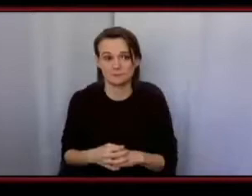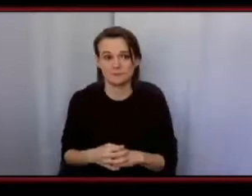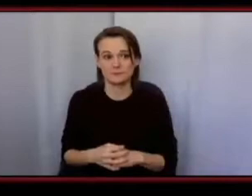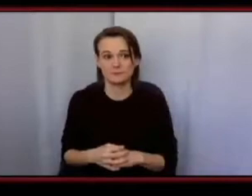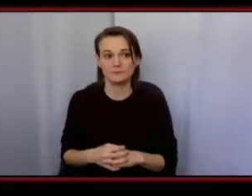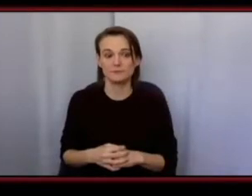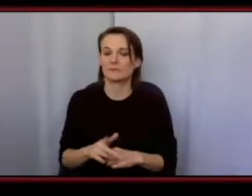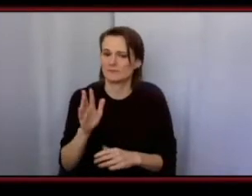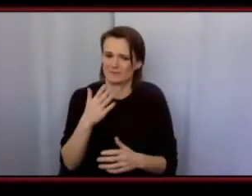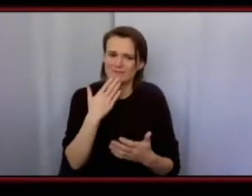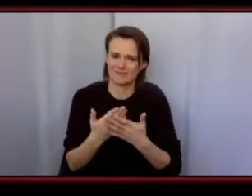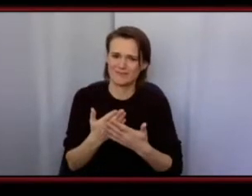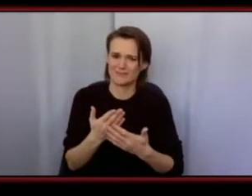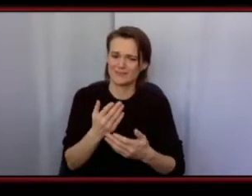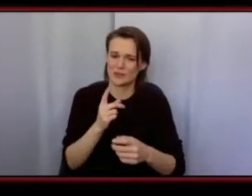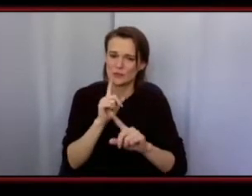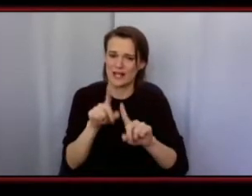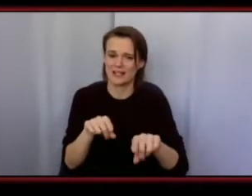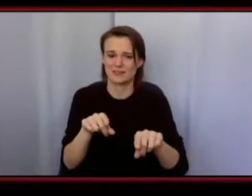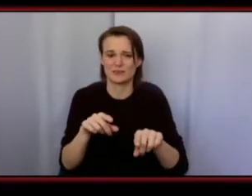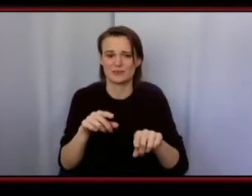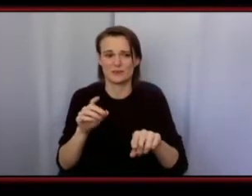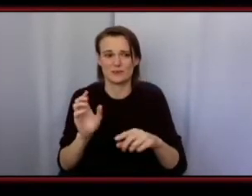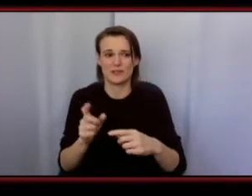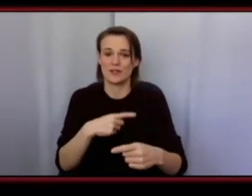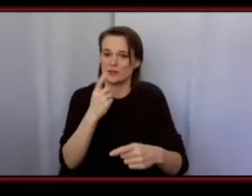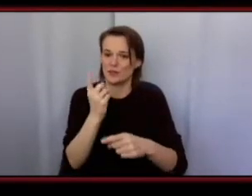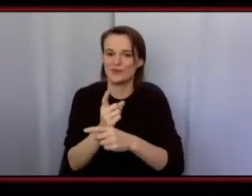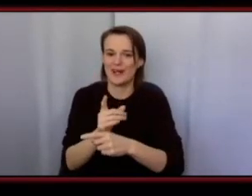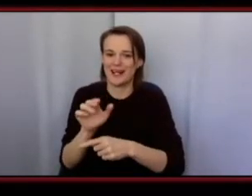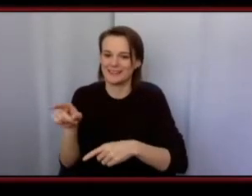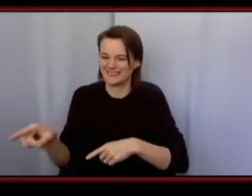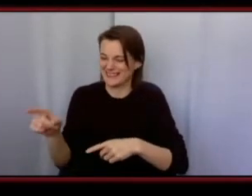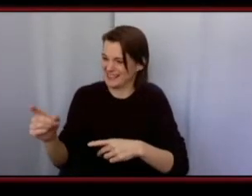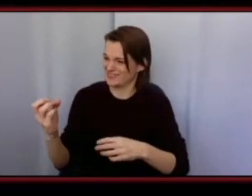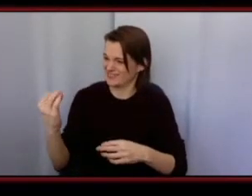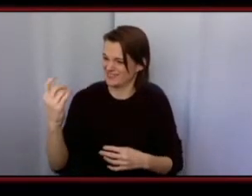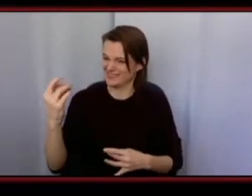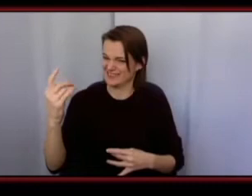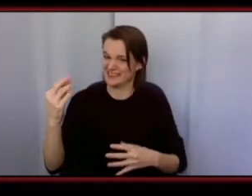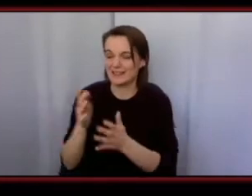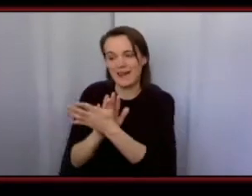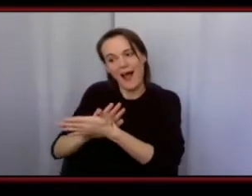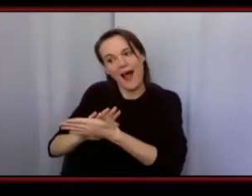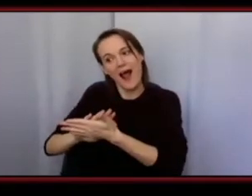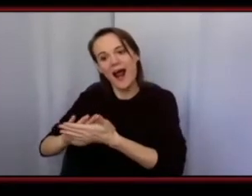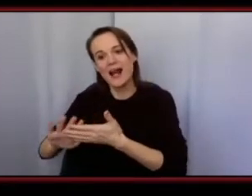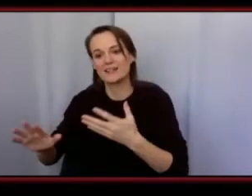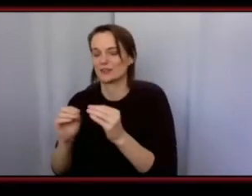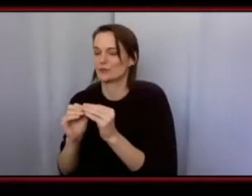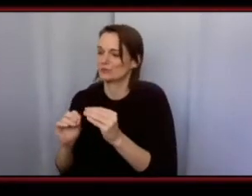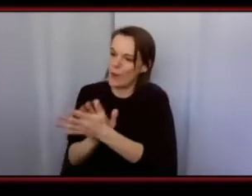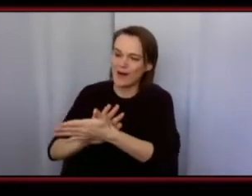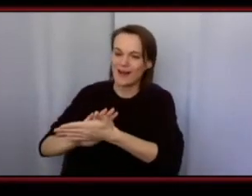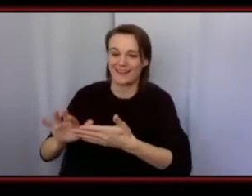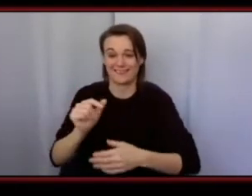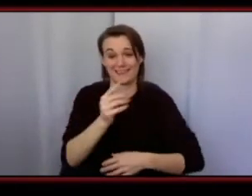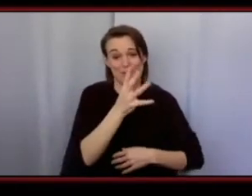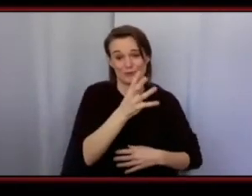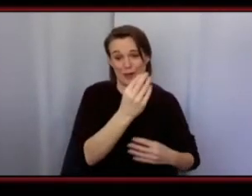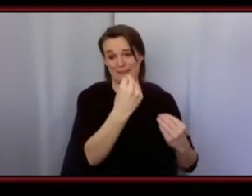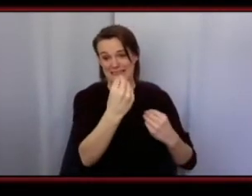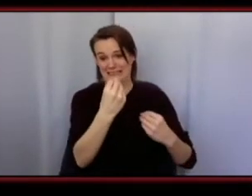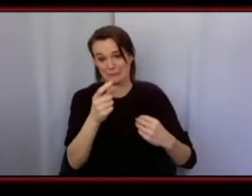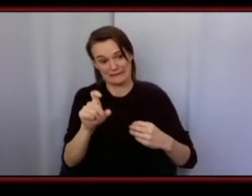i really like that barbara you know it's it's always nice to kill them with kindness is what my grandmother was talking to kill them with kindness um